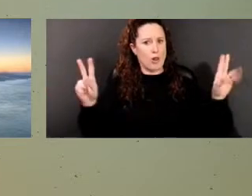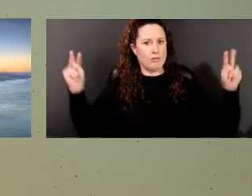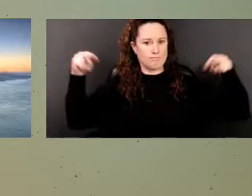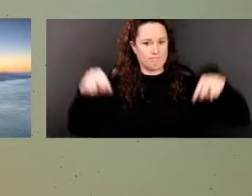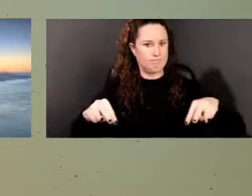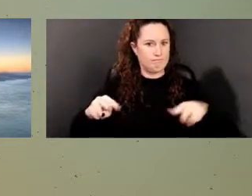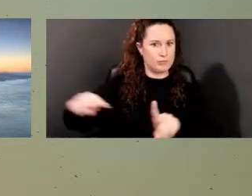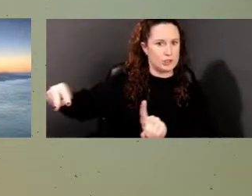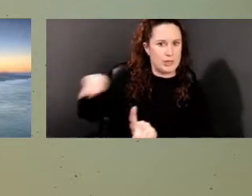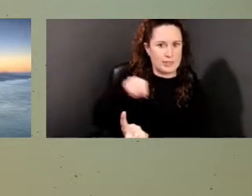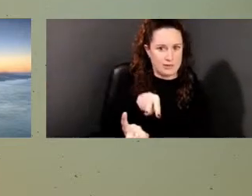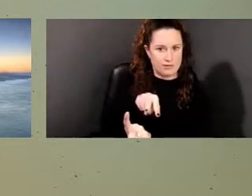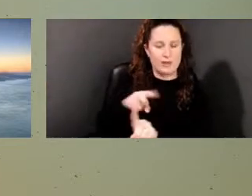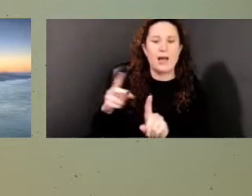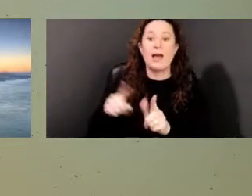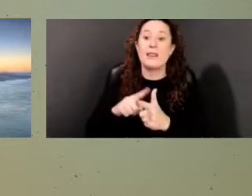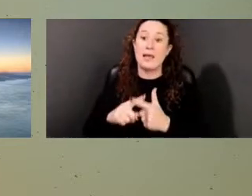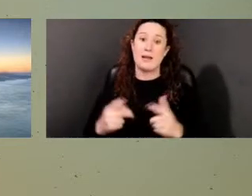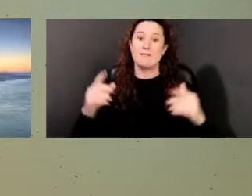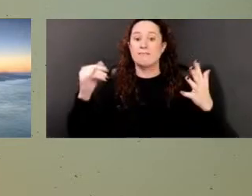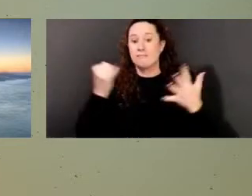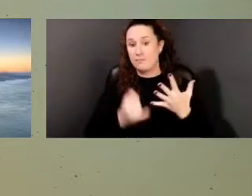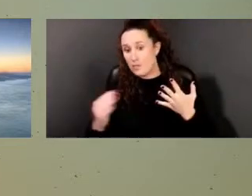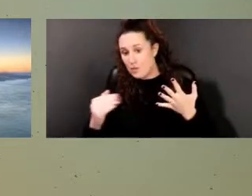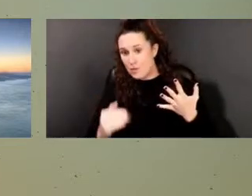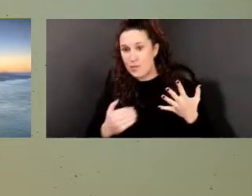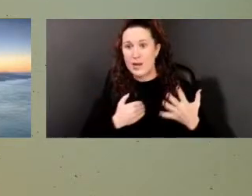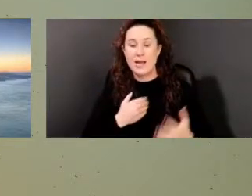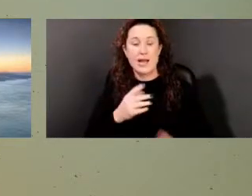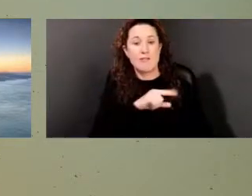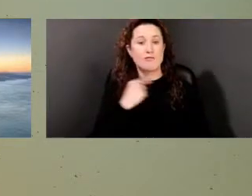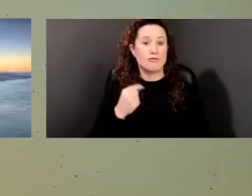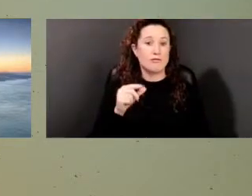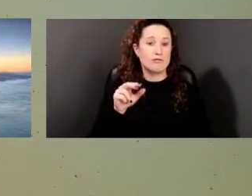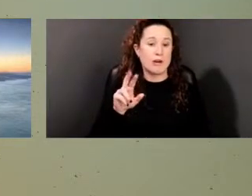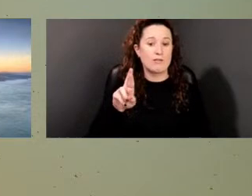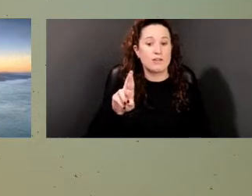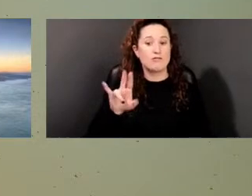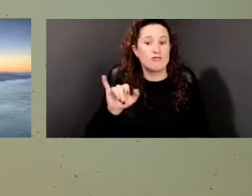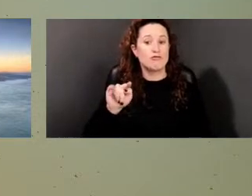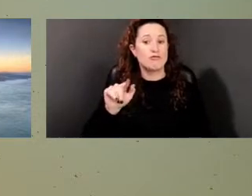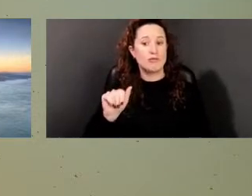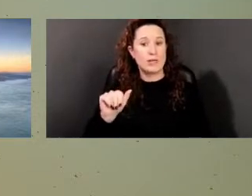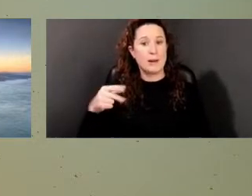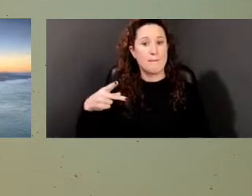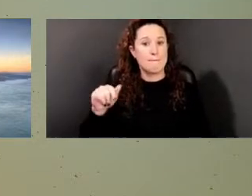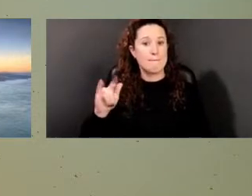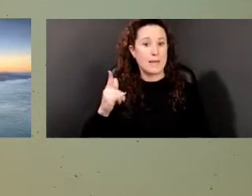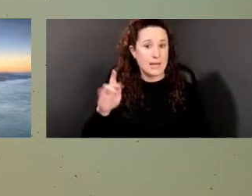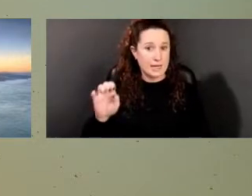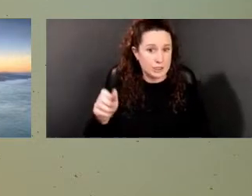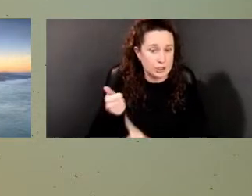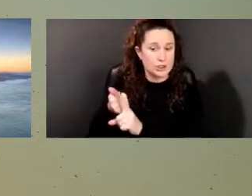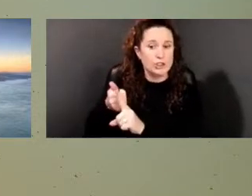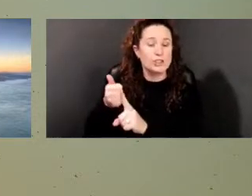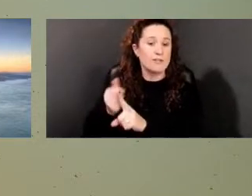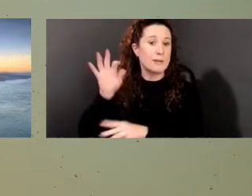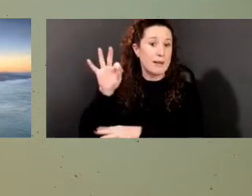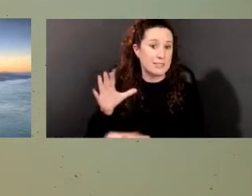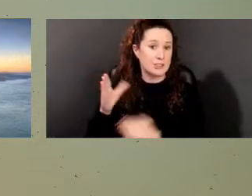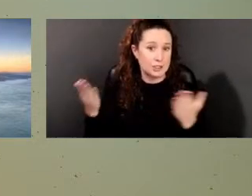back home with Reverend Rita Page, who is a pastor here in Dover